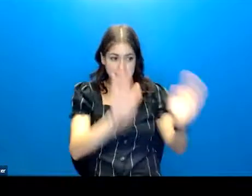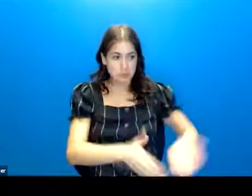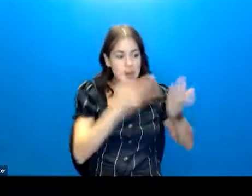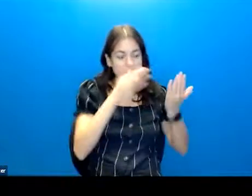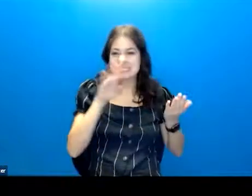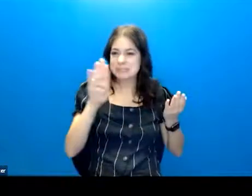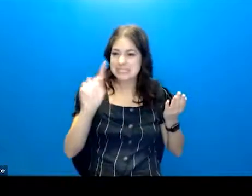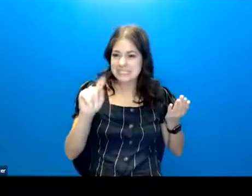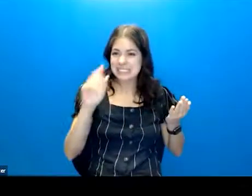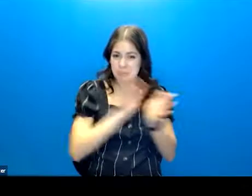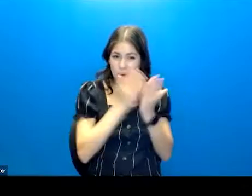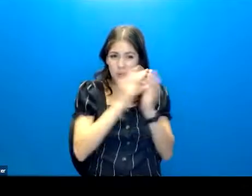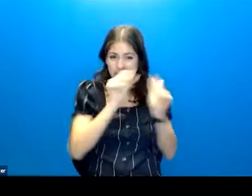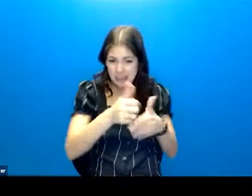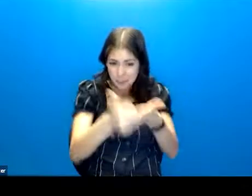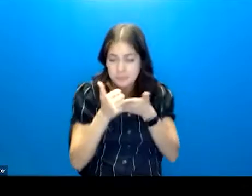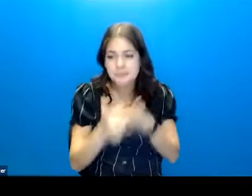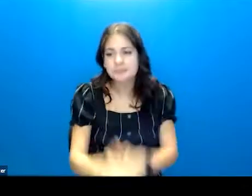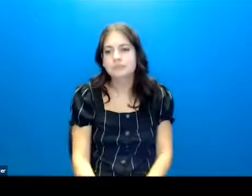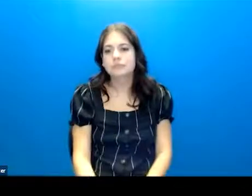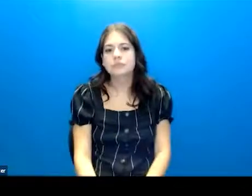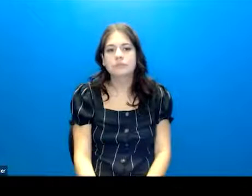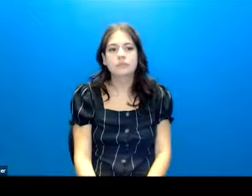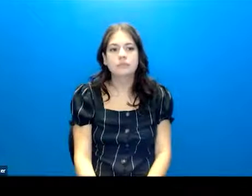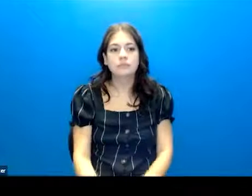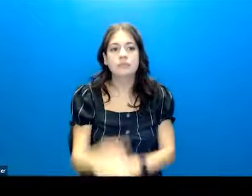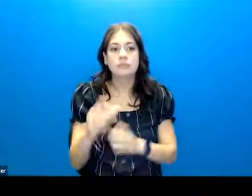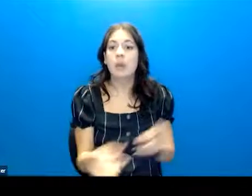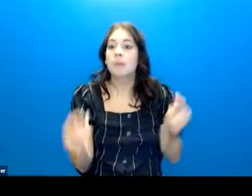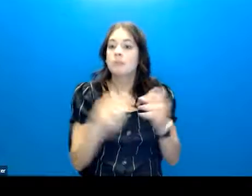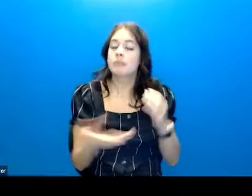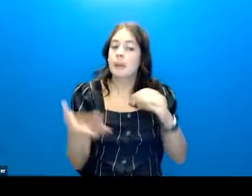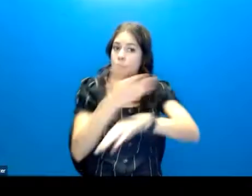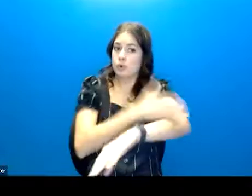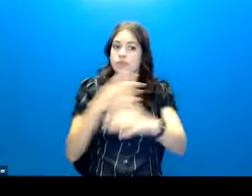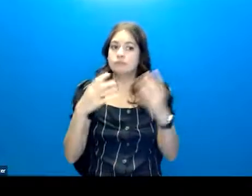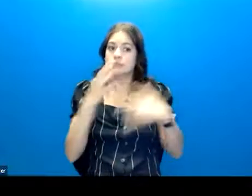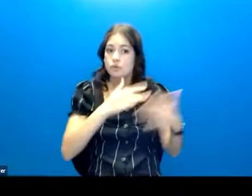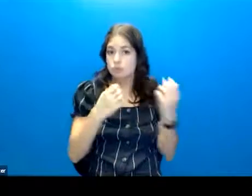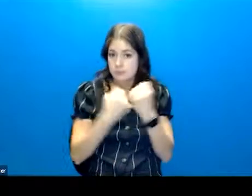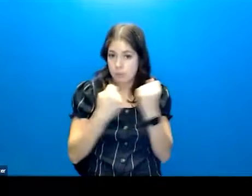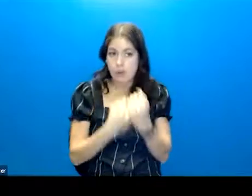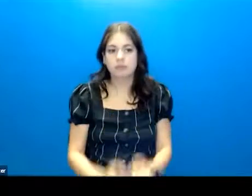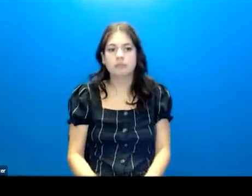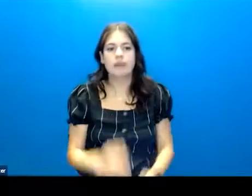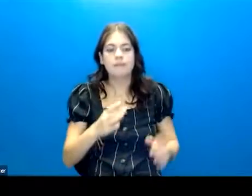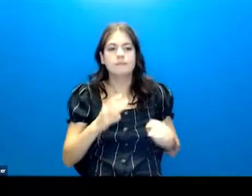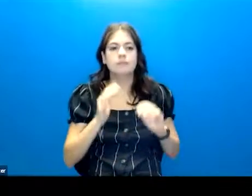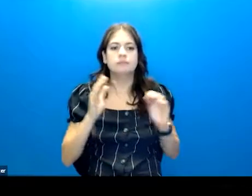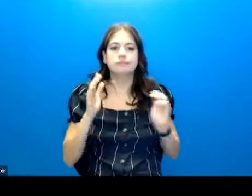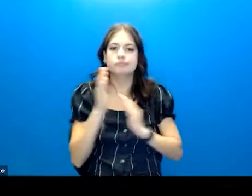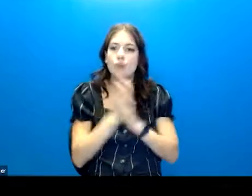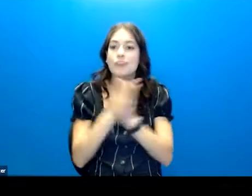book. Use that. Enhancing social support. And then doing some motivational interviewing